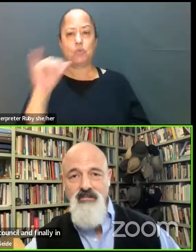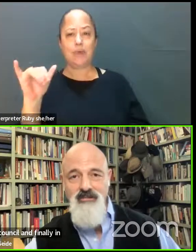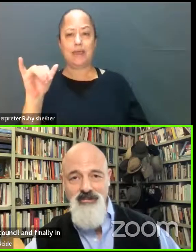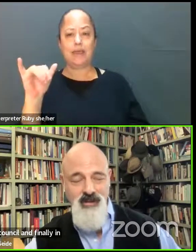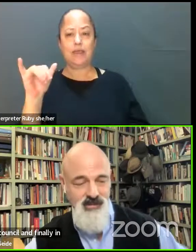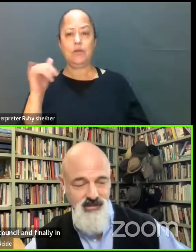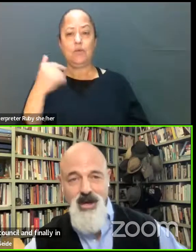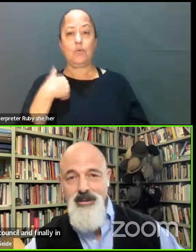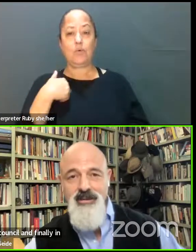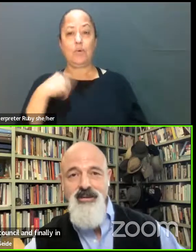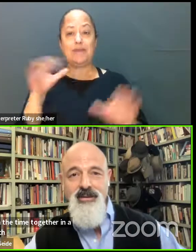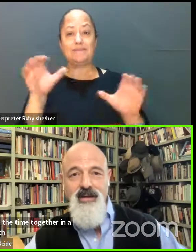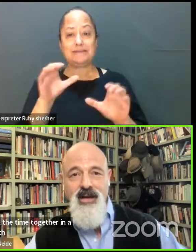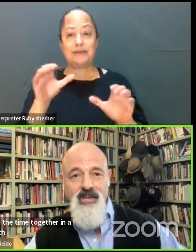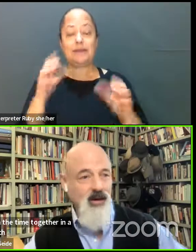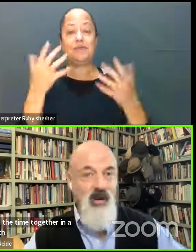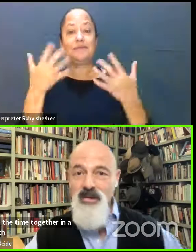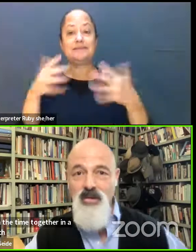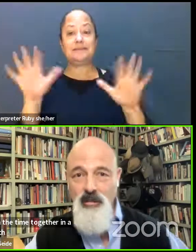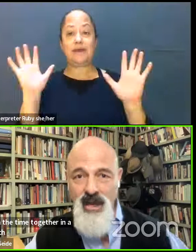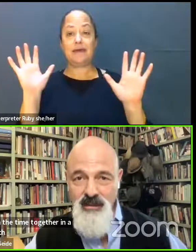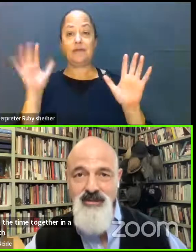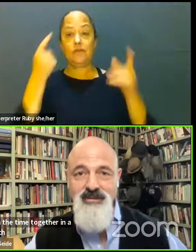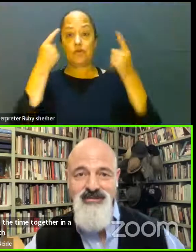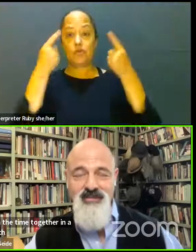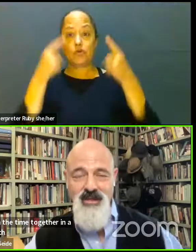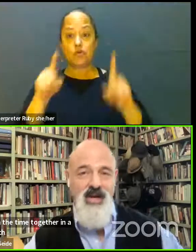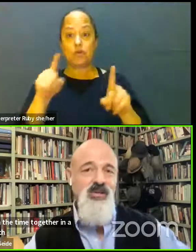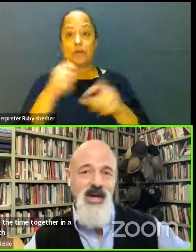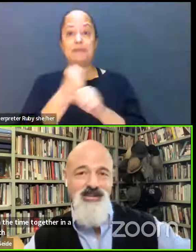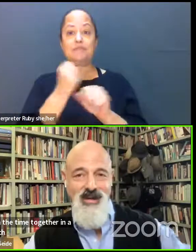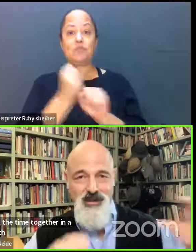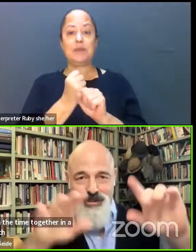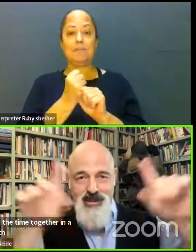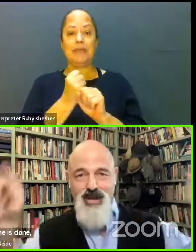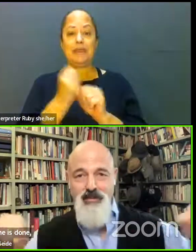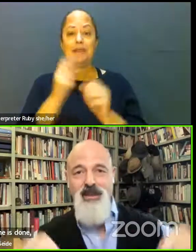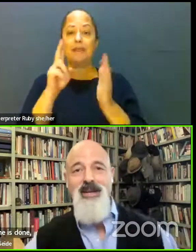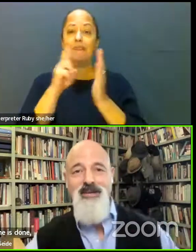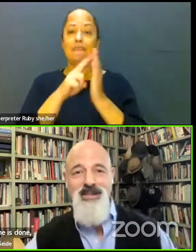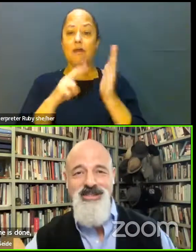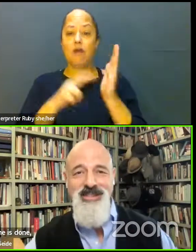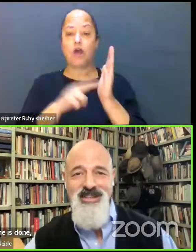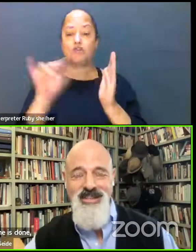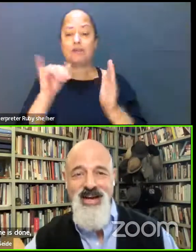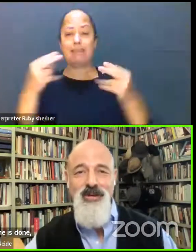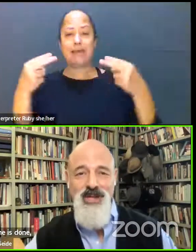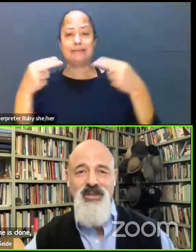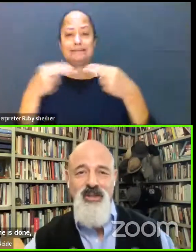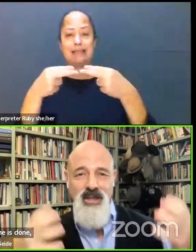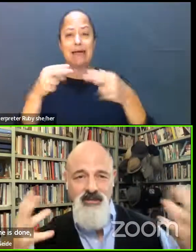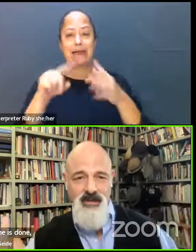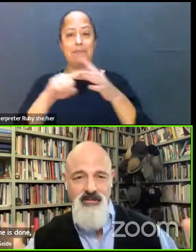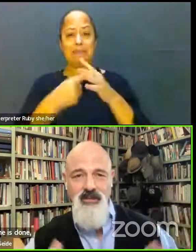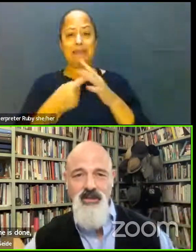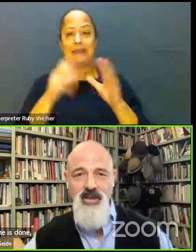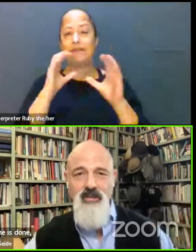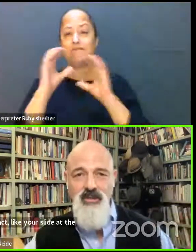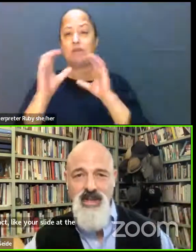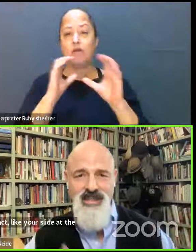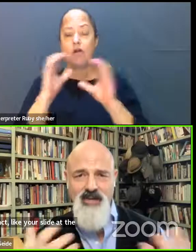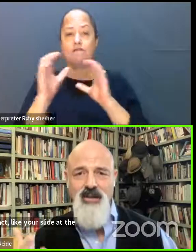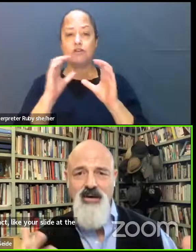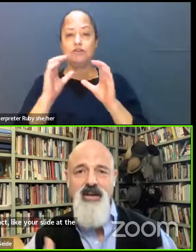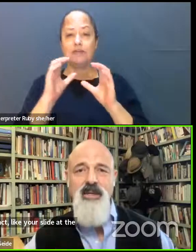what we've done is done. The agreements we made, the contract, like your slide at the beginning of this conversation that sort of